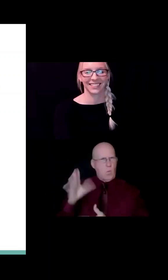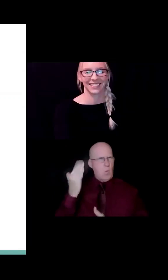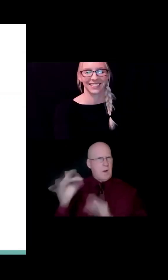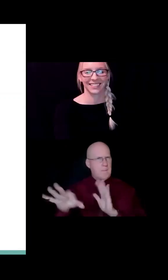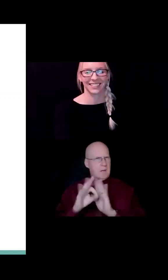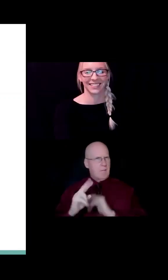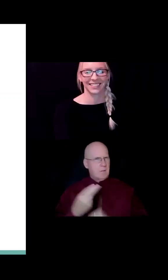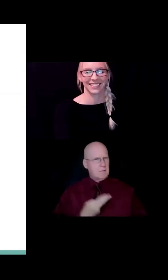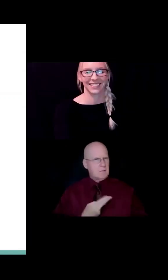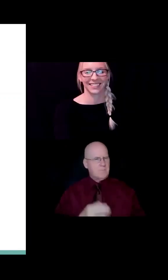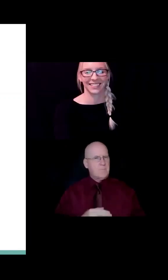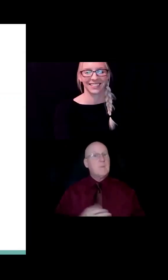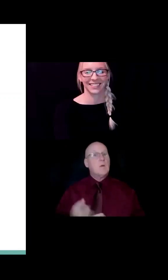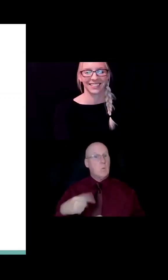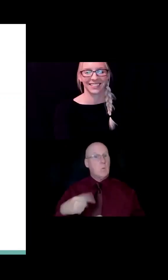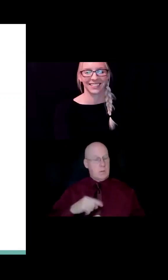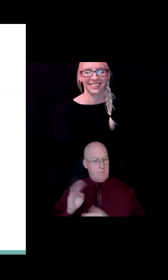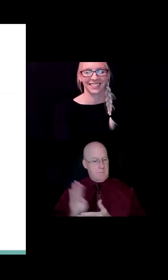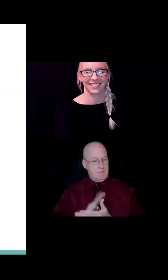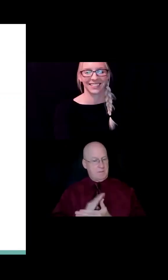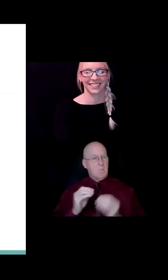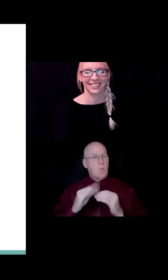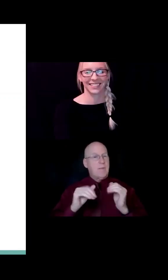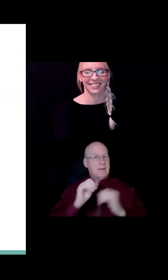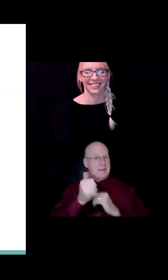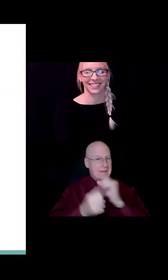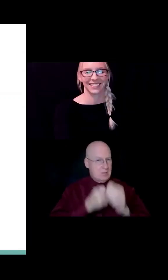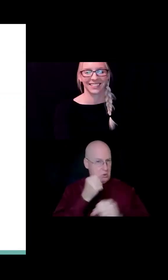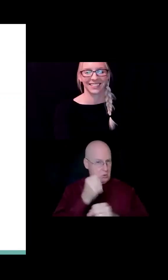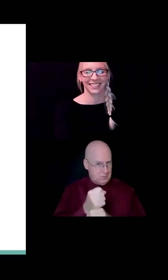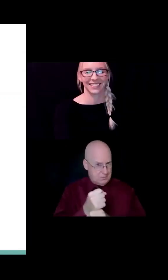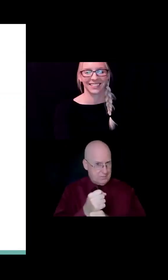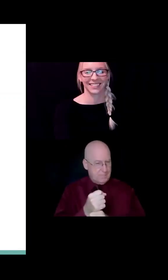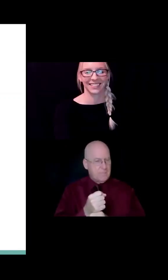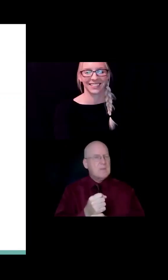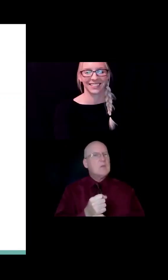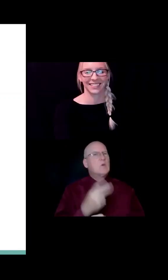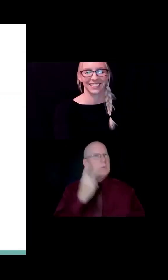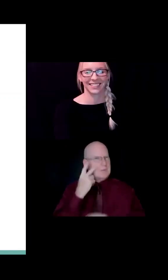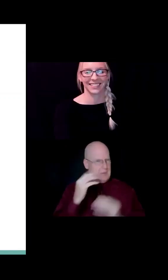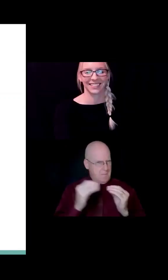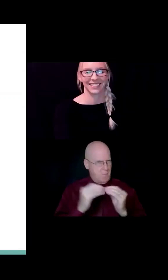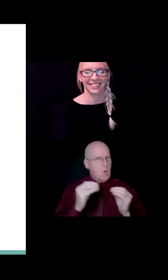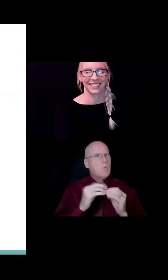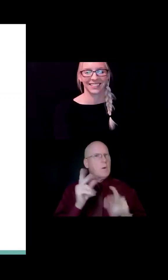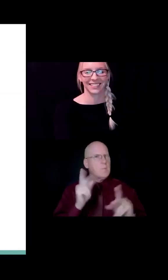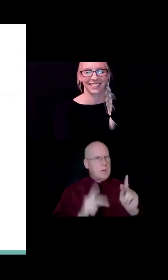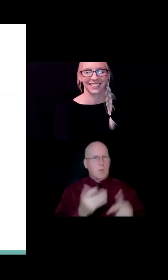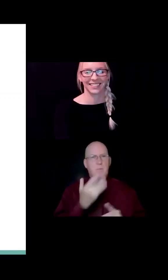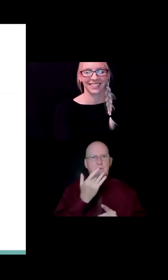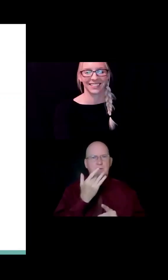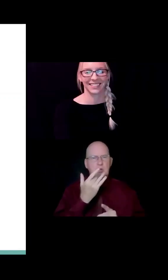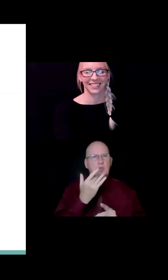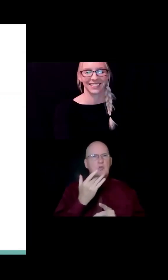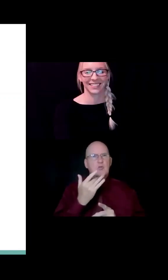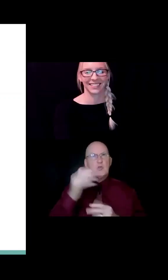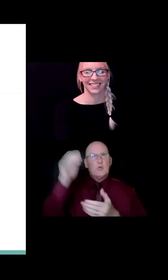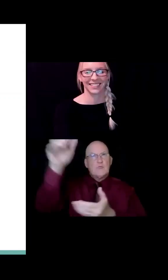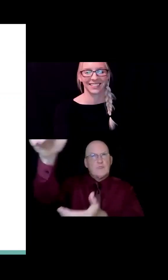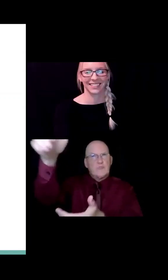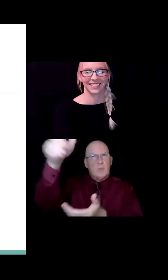We've been in business for over 10 years, and can see that more and more people are choosing live bee removals over